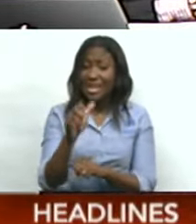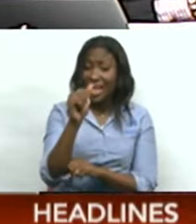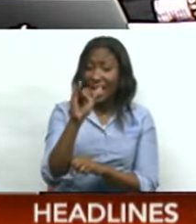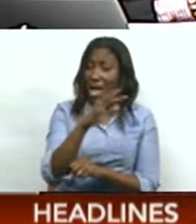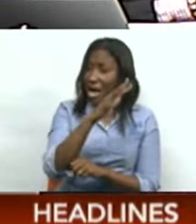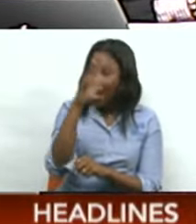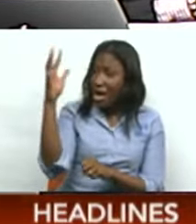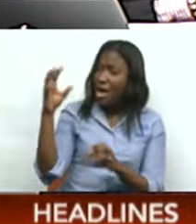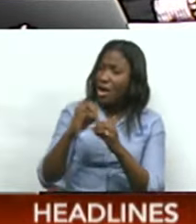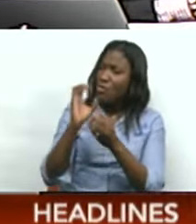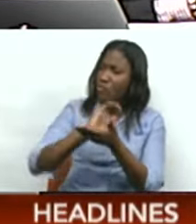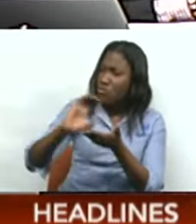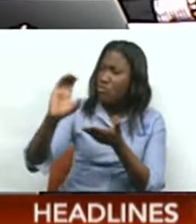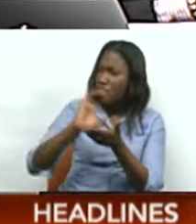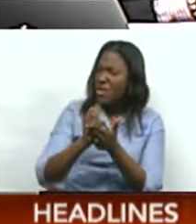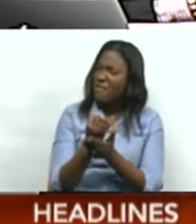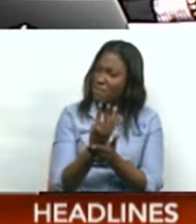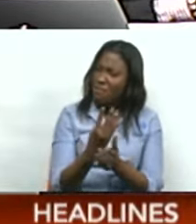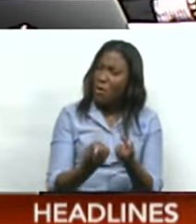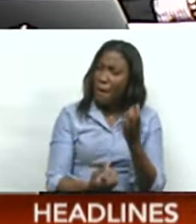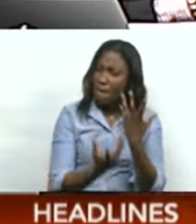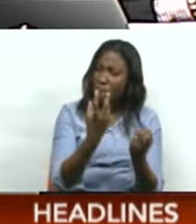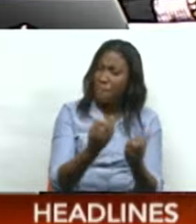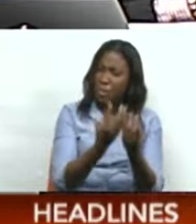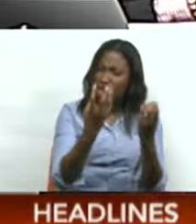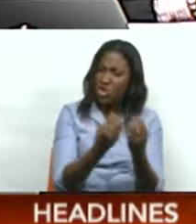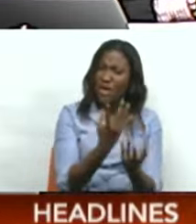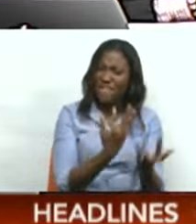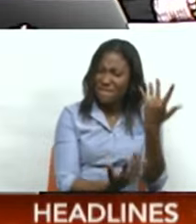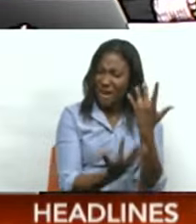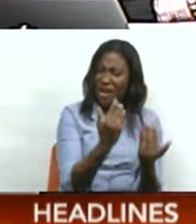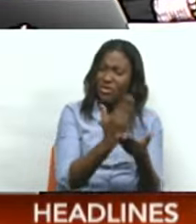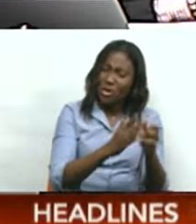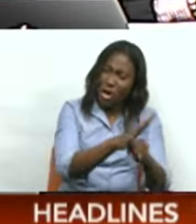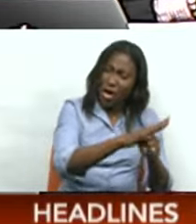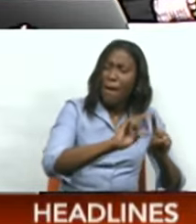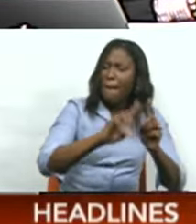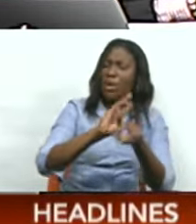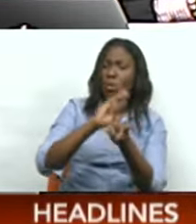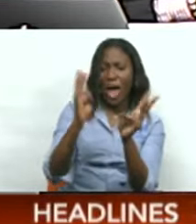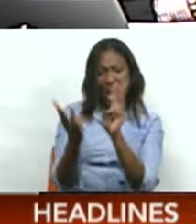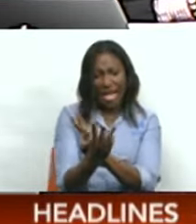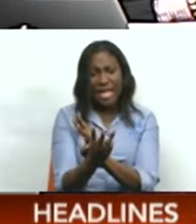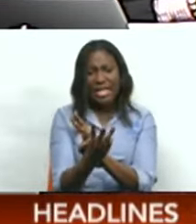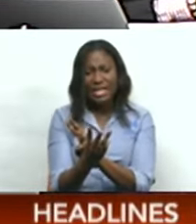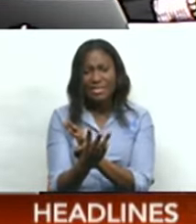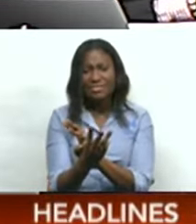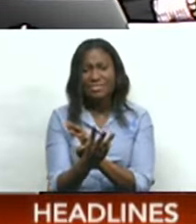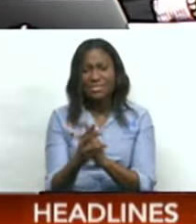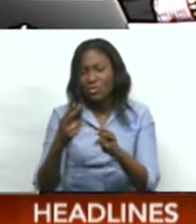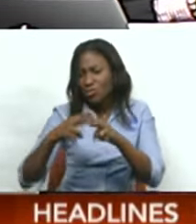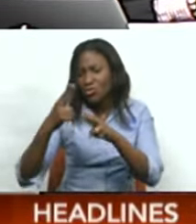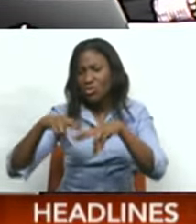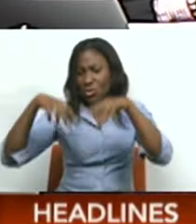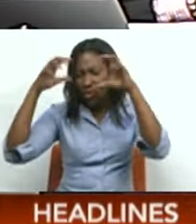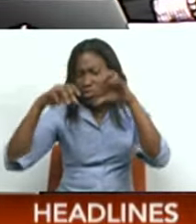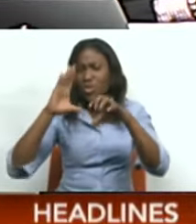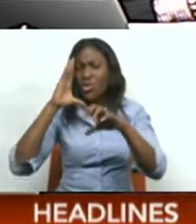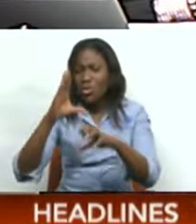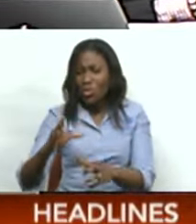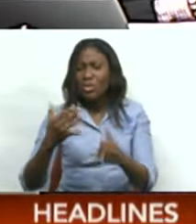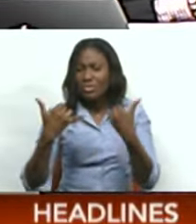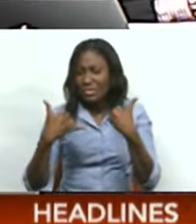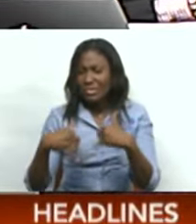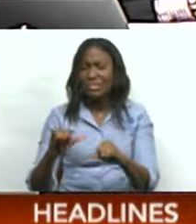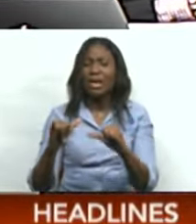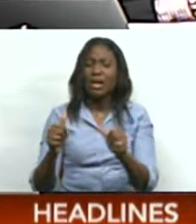improving. We still have some bushfires affecting some localized spots. But weather-wise, with passing showers, it's still going to be quite great to